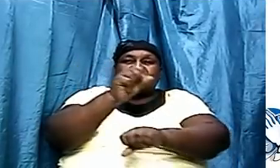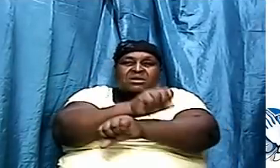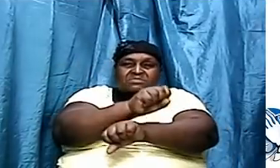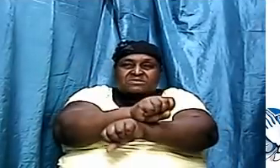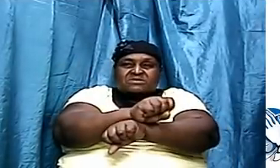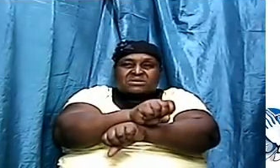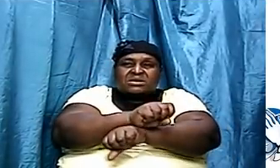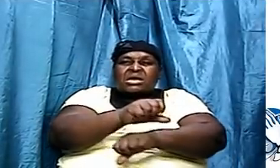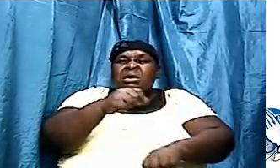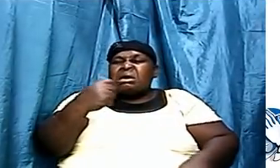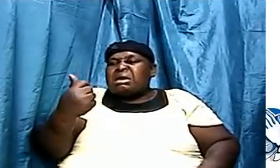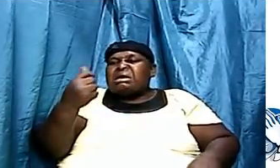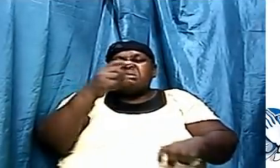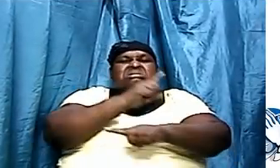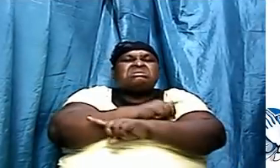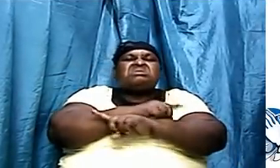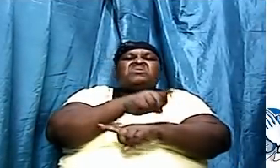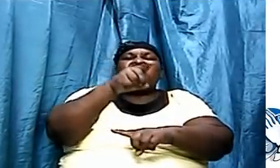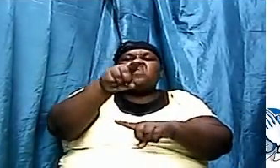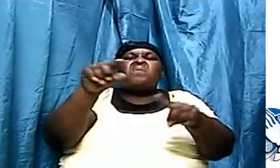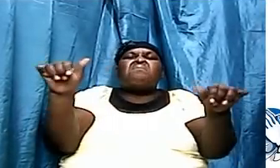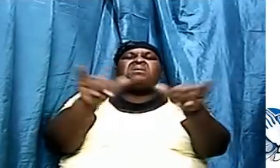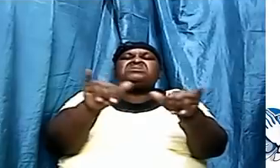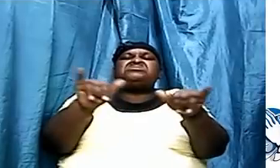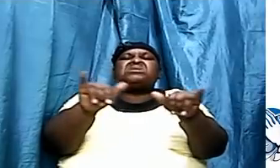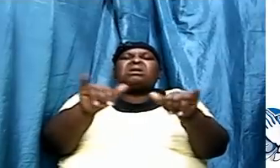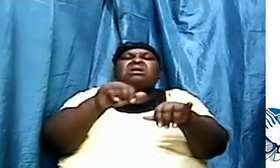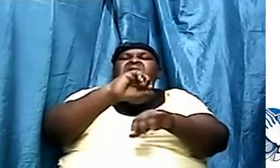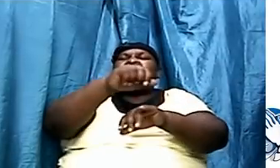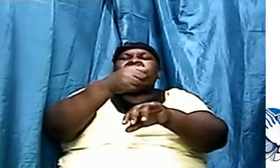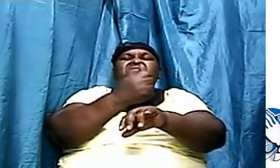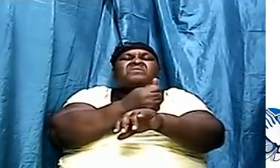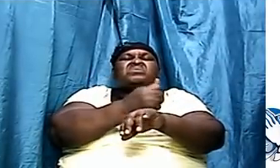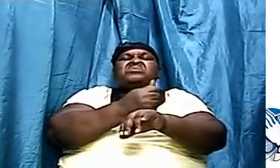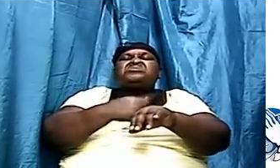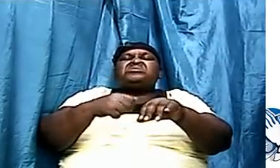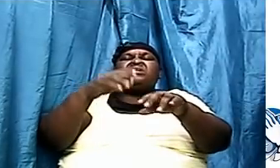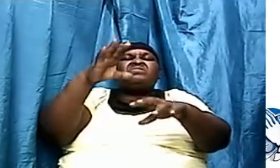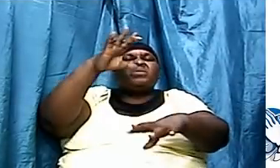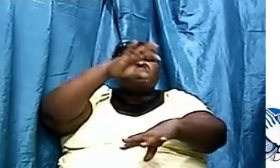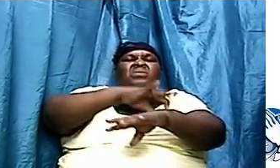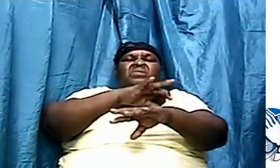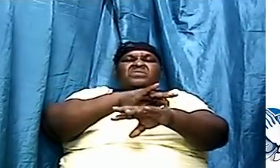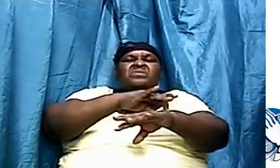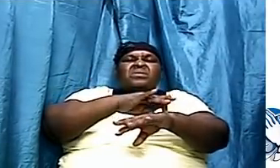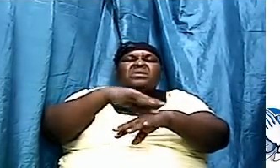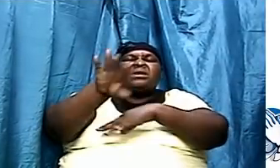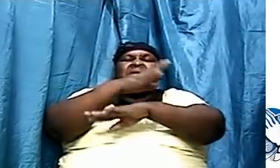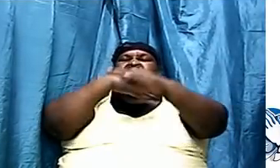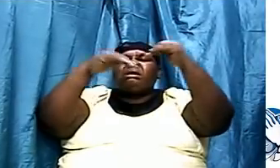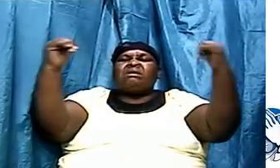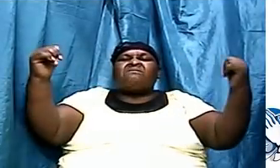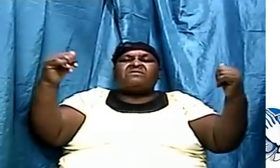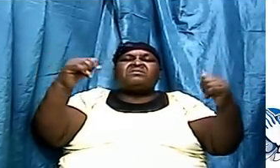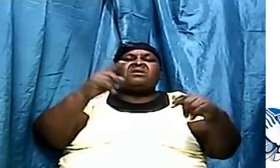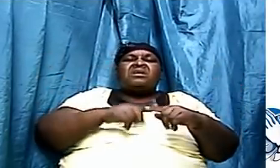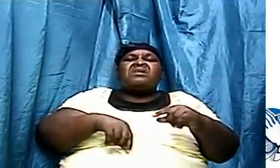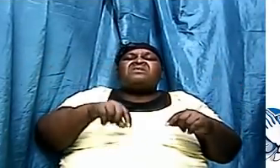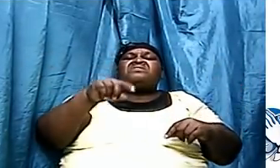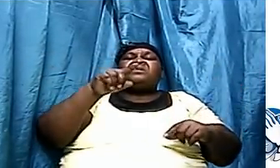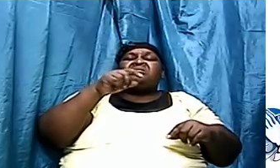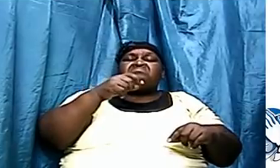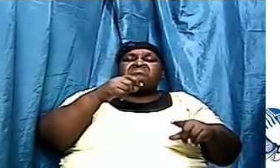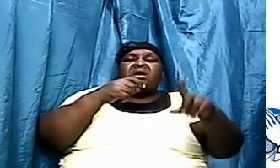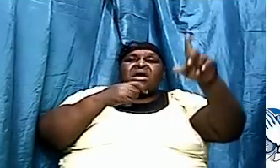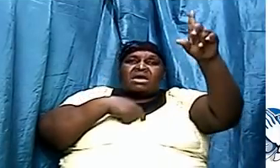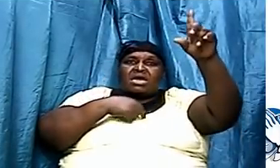any day you can measure the foundation of the earth and search out the heavens and the earth that were cast off Israel.